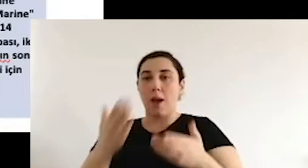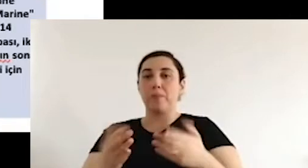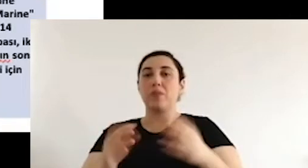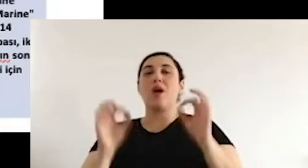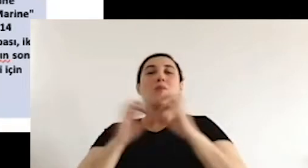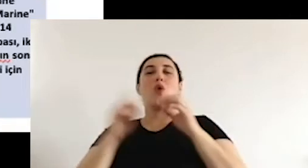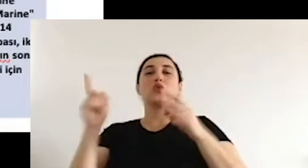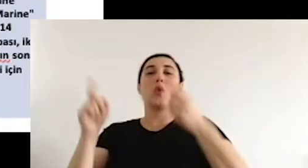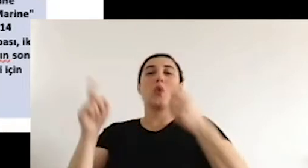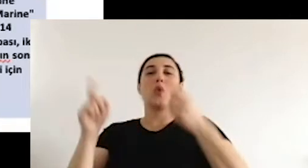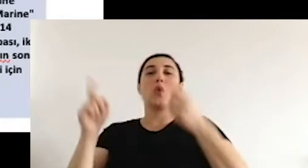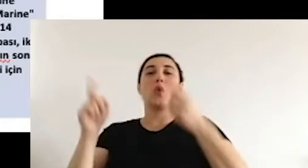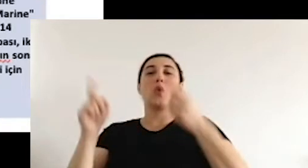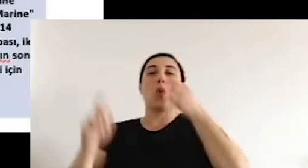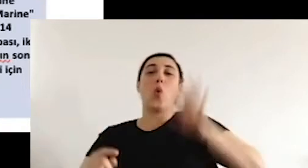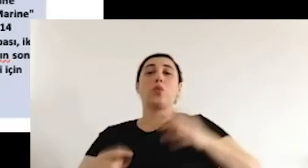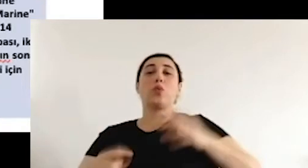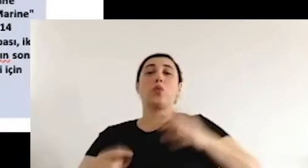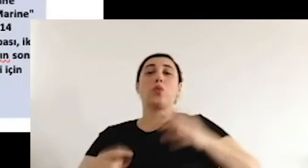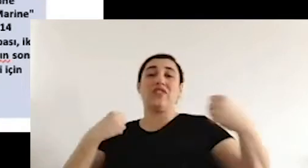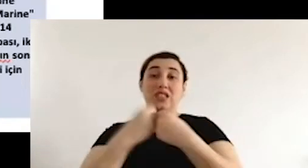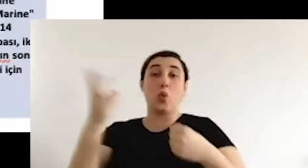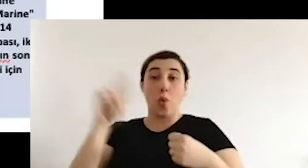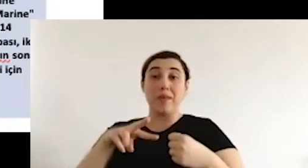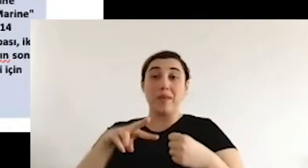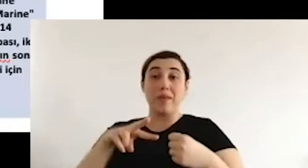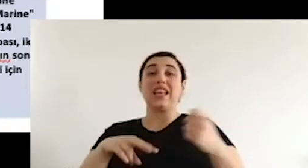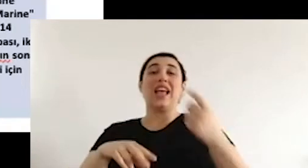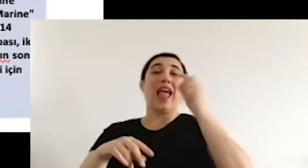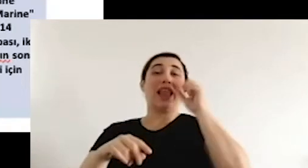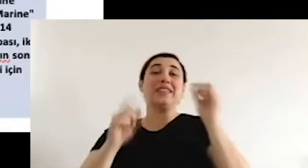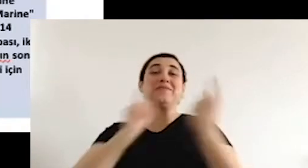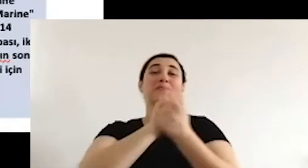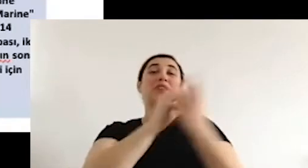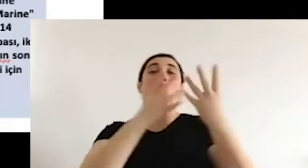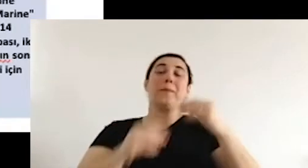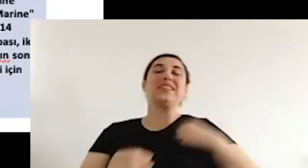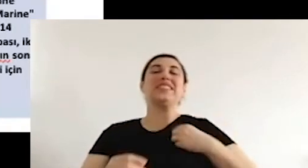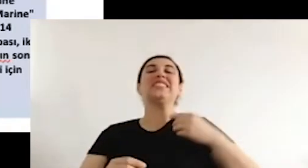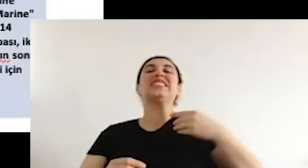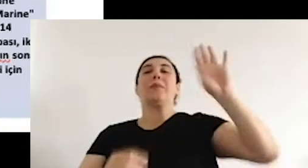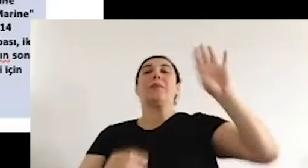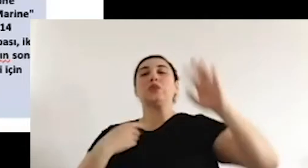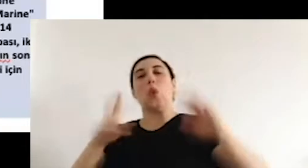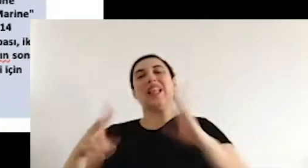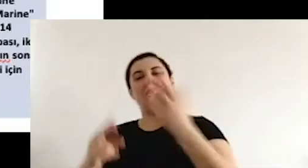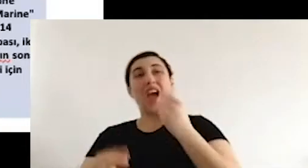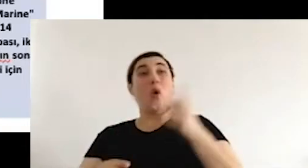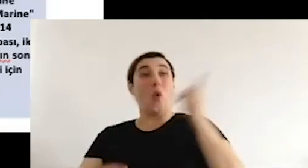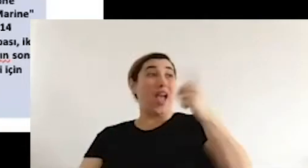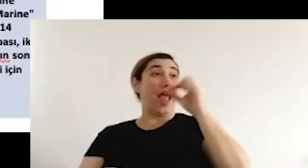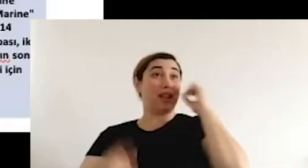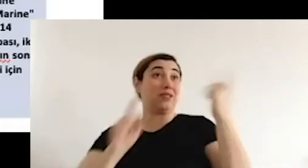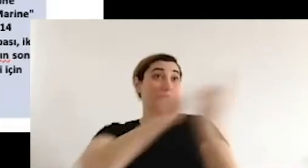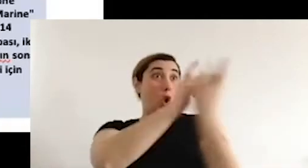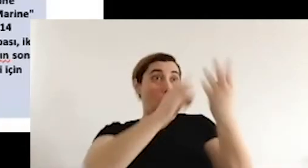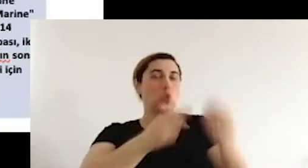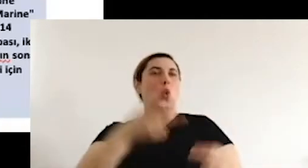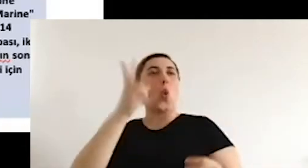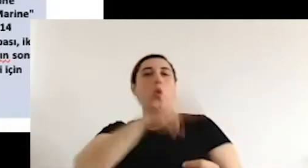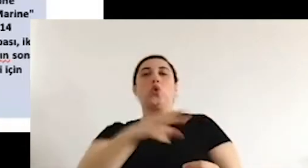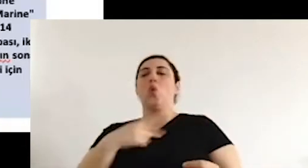one nation, one flag, one homeland, one state motto. And again, Jair Bolsonaro,